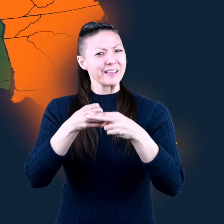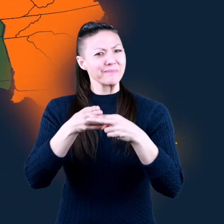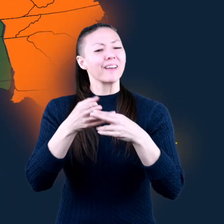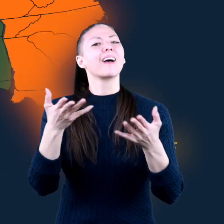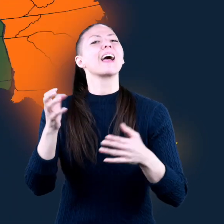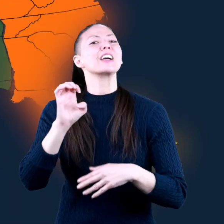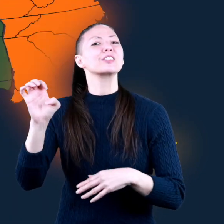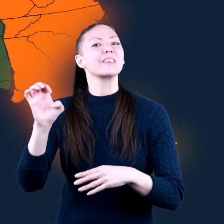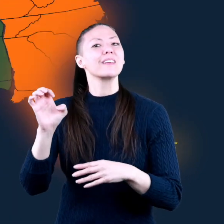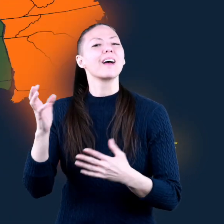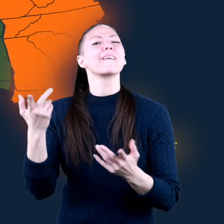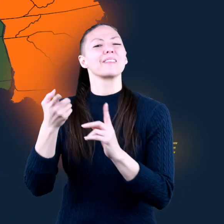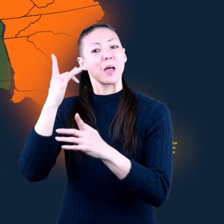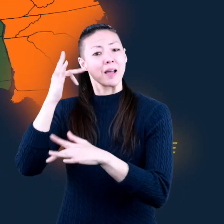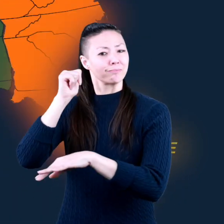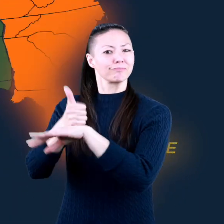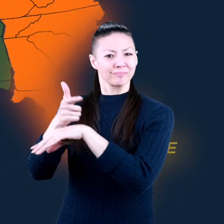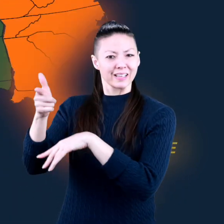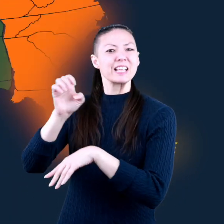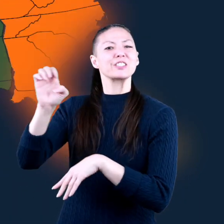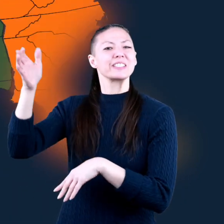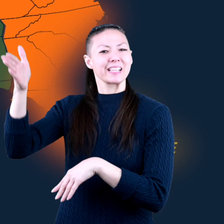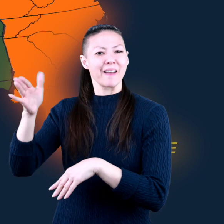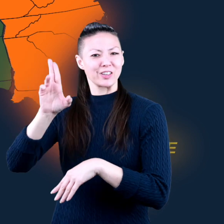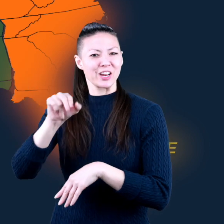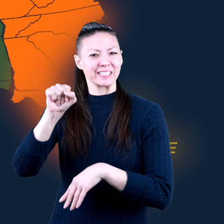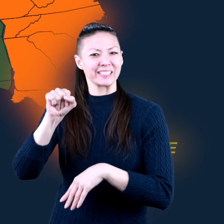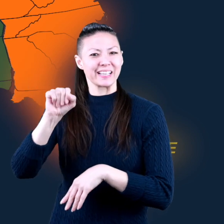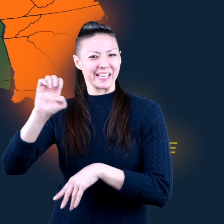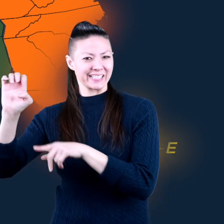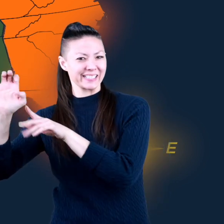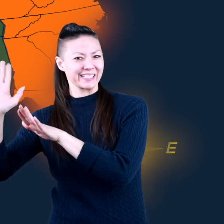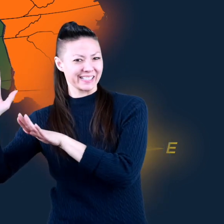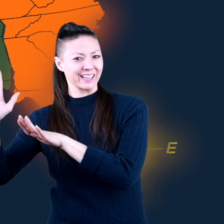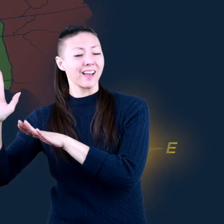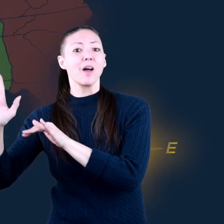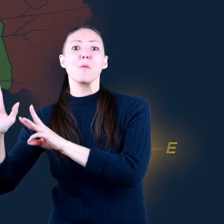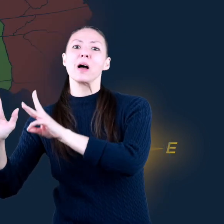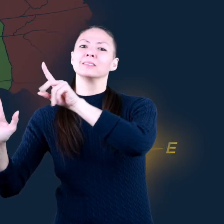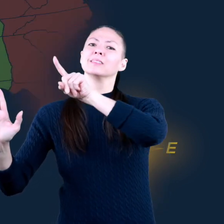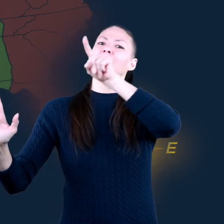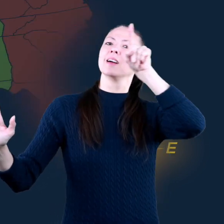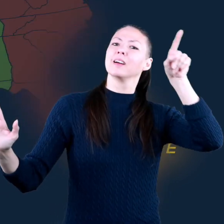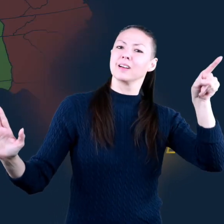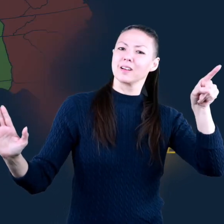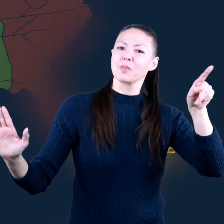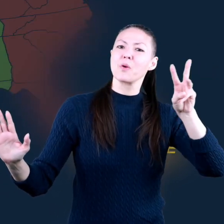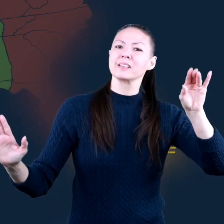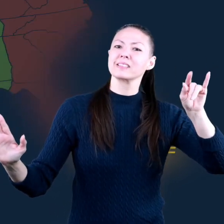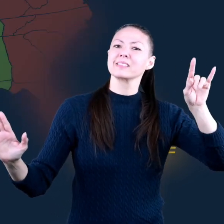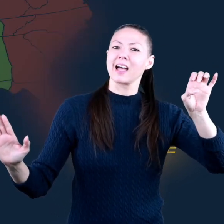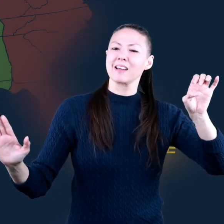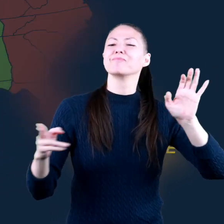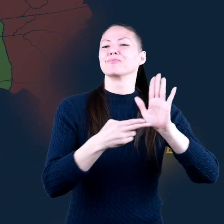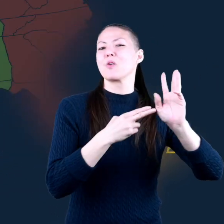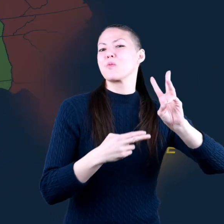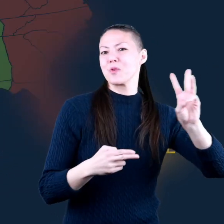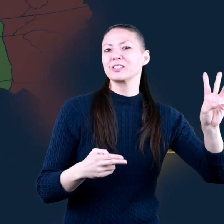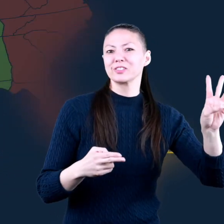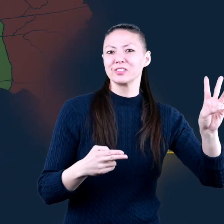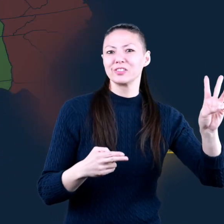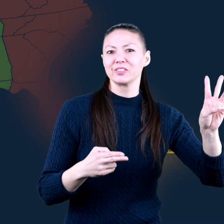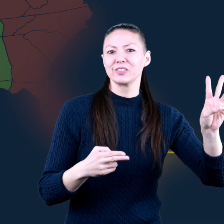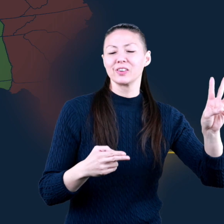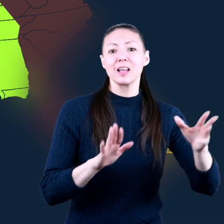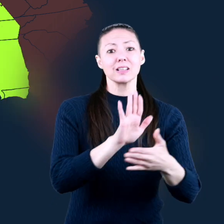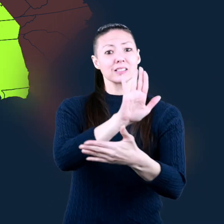Eastern is on the east side of the United States. And Western is on the west side.